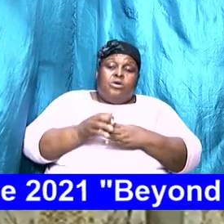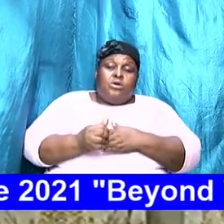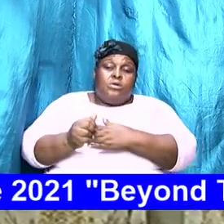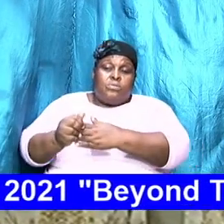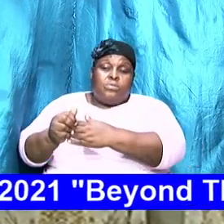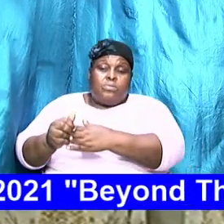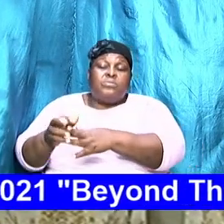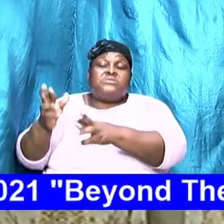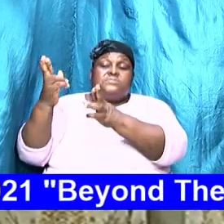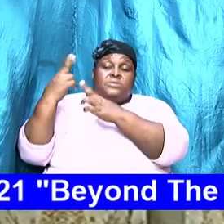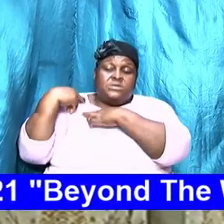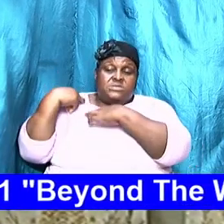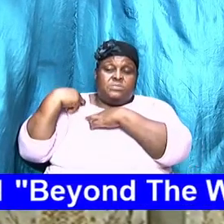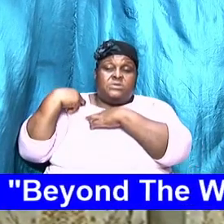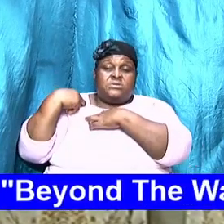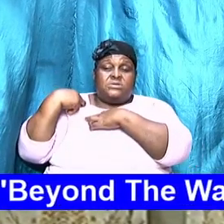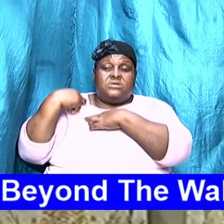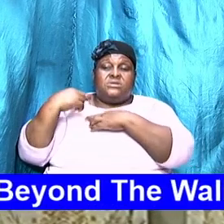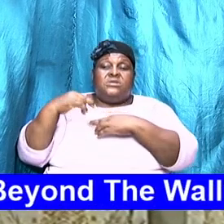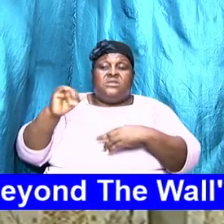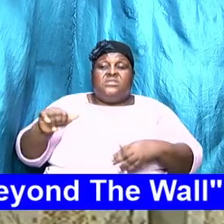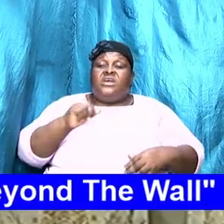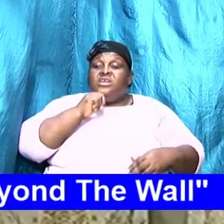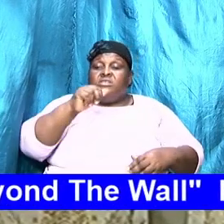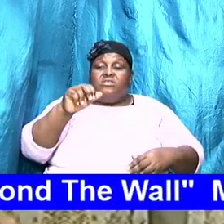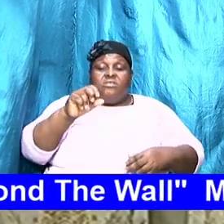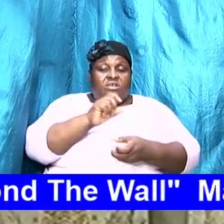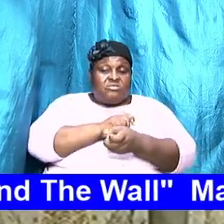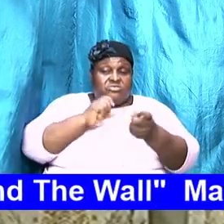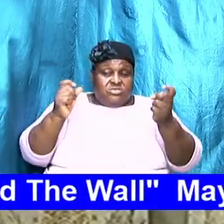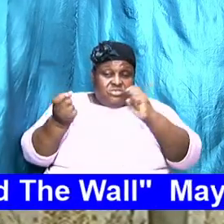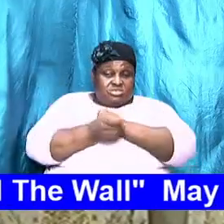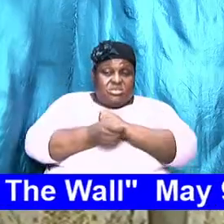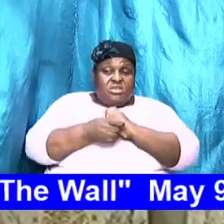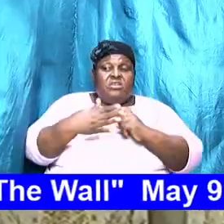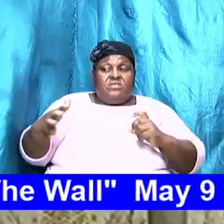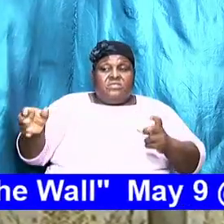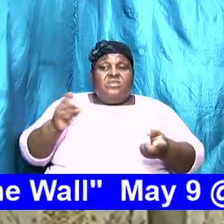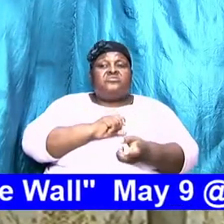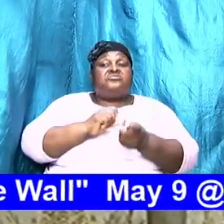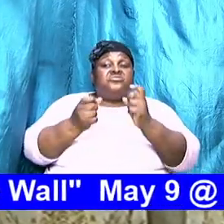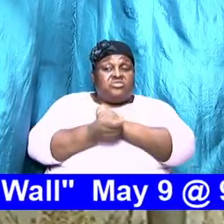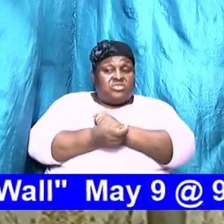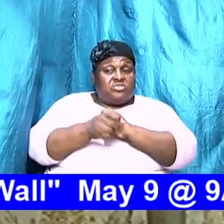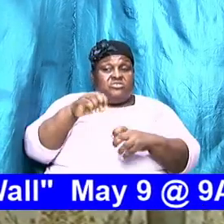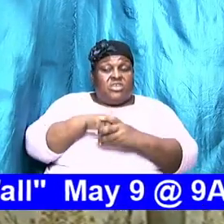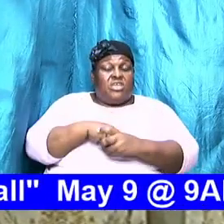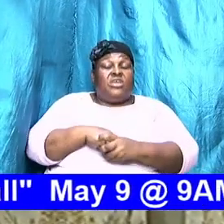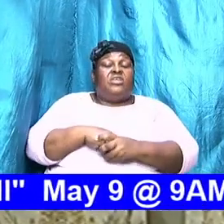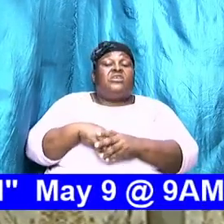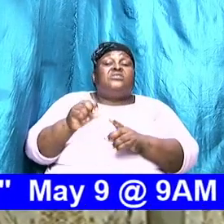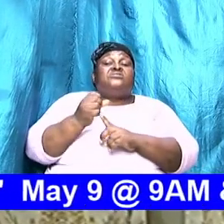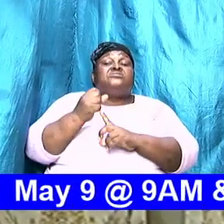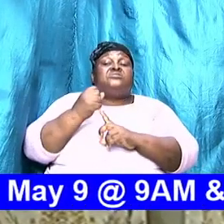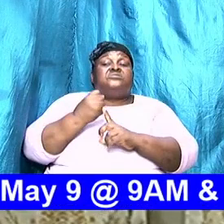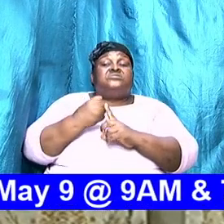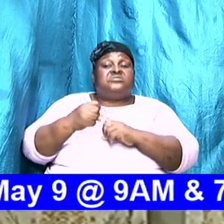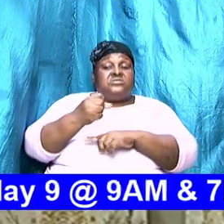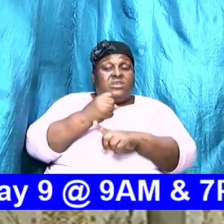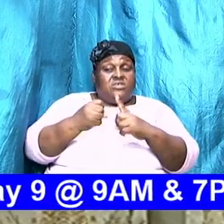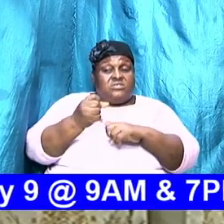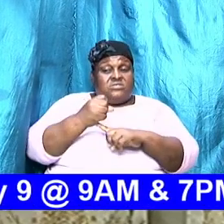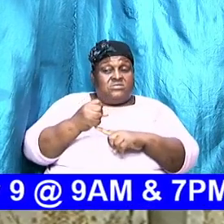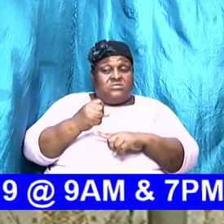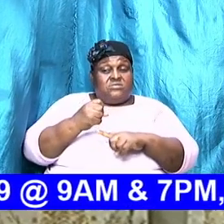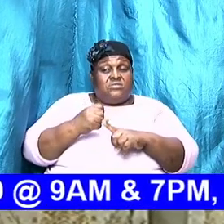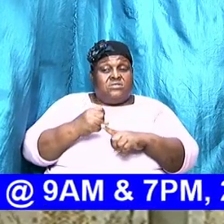responsibility that has not changed things have changed in society from then till now and we have seen